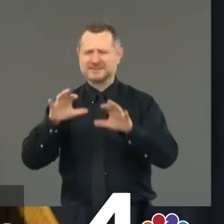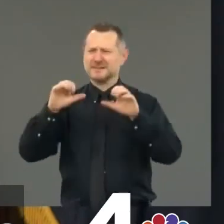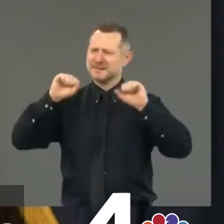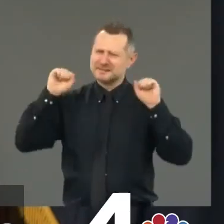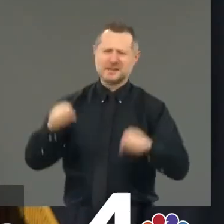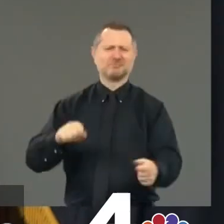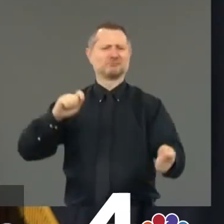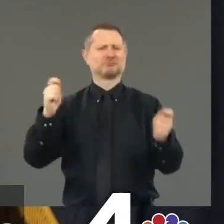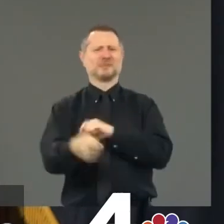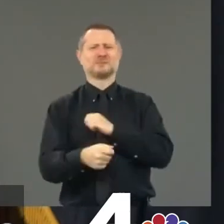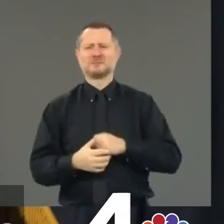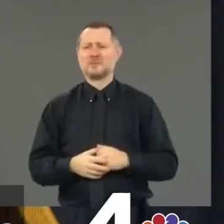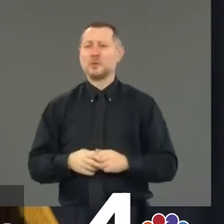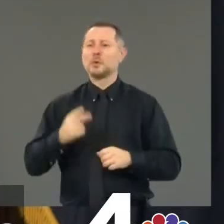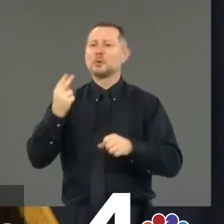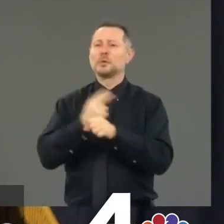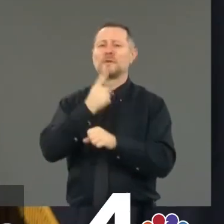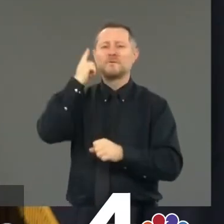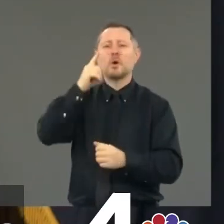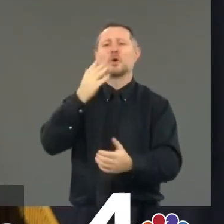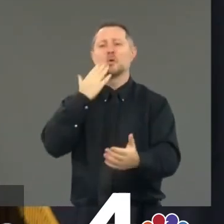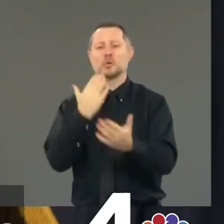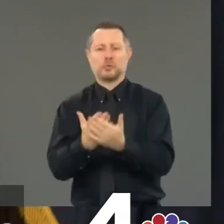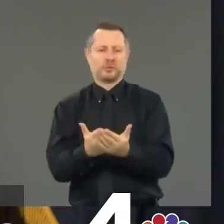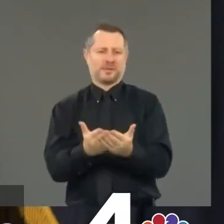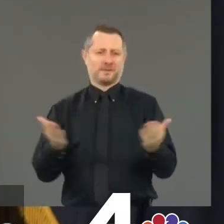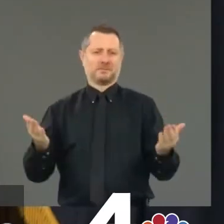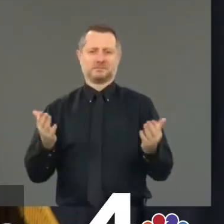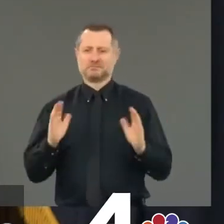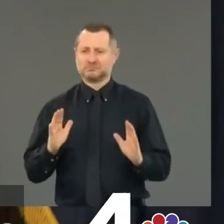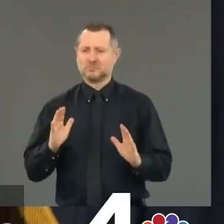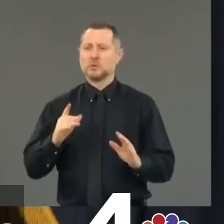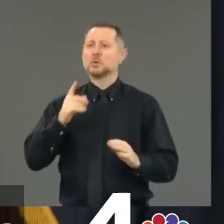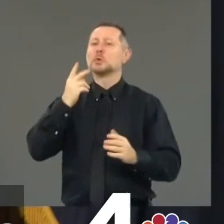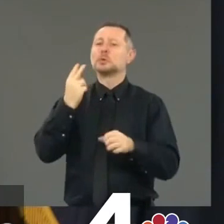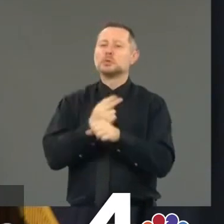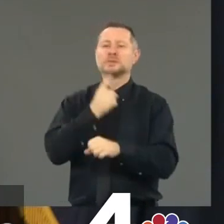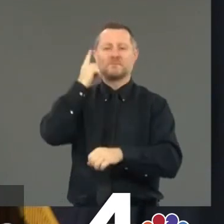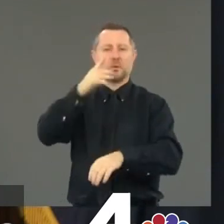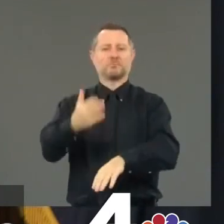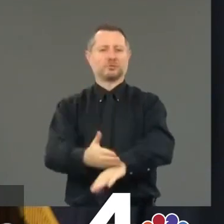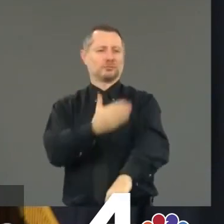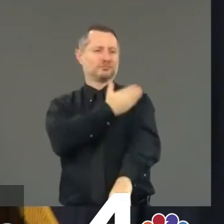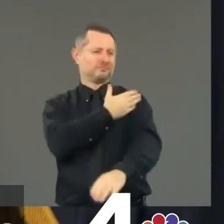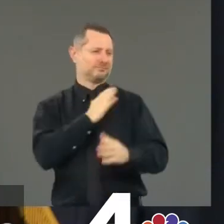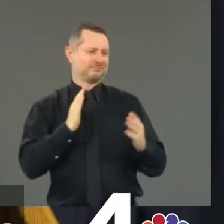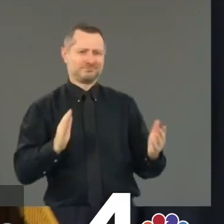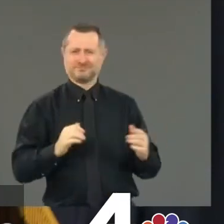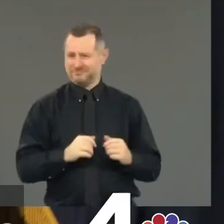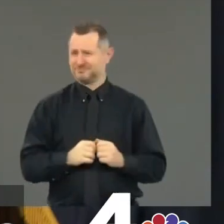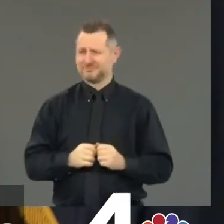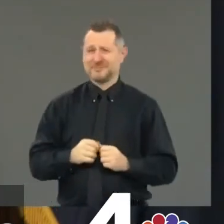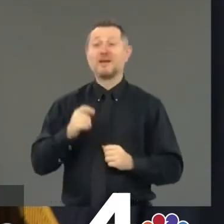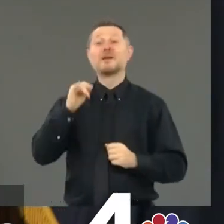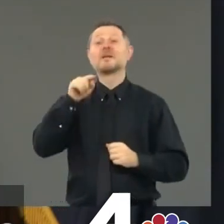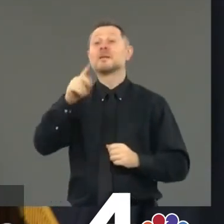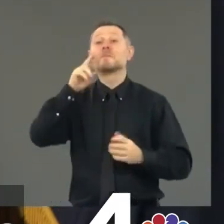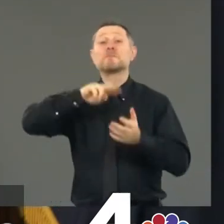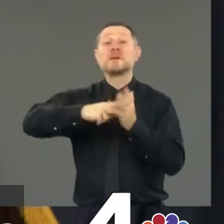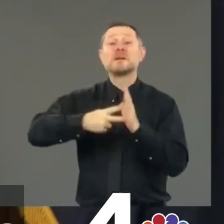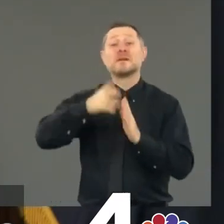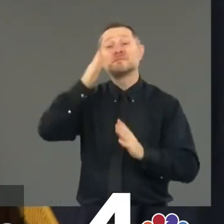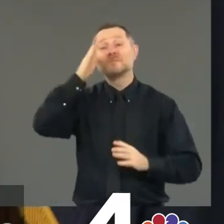And use it for good. Use it for good. Use So that when we look back,